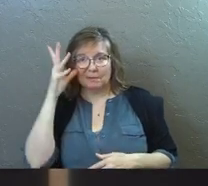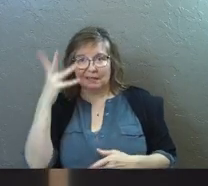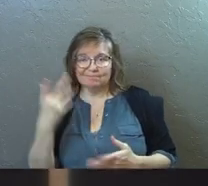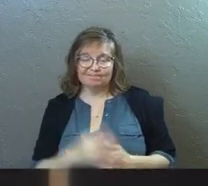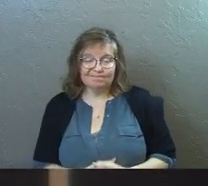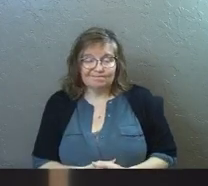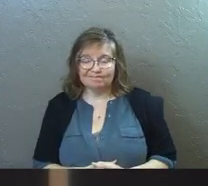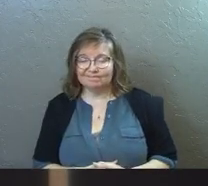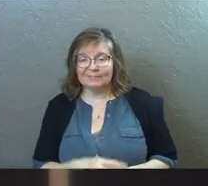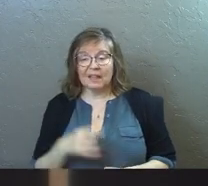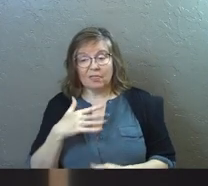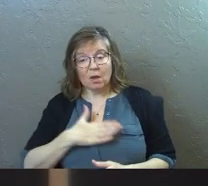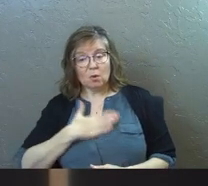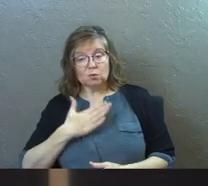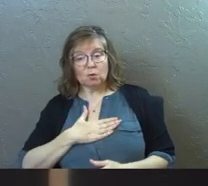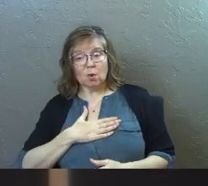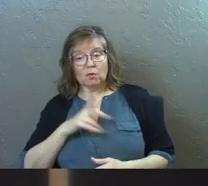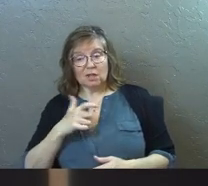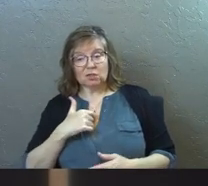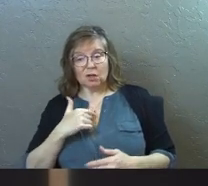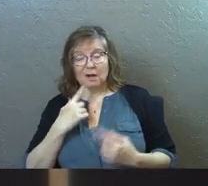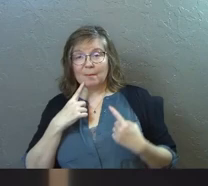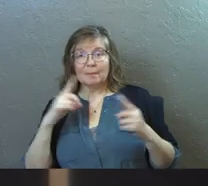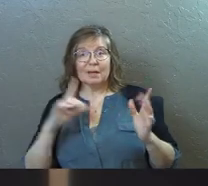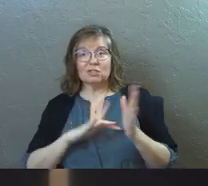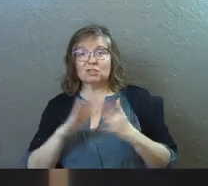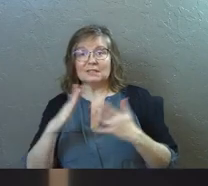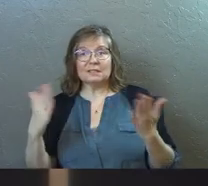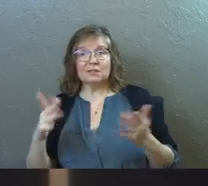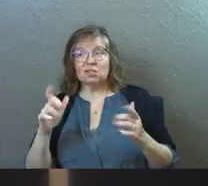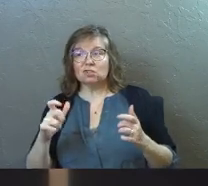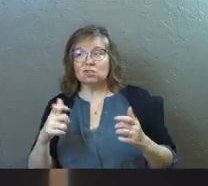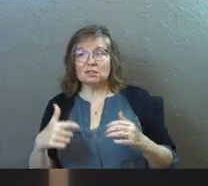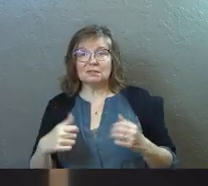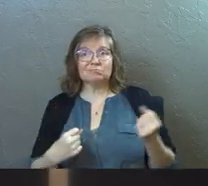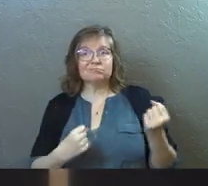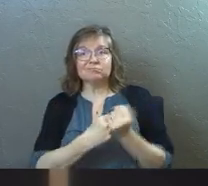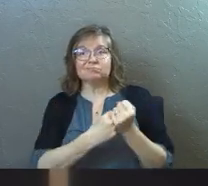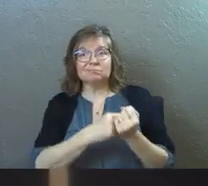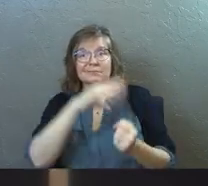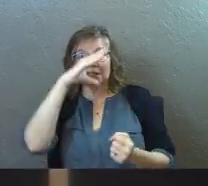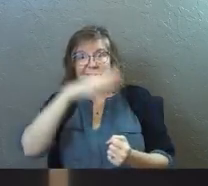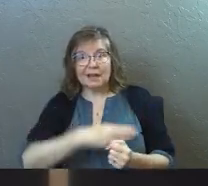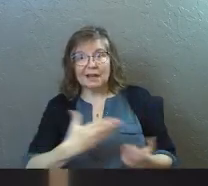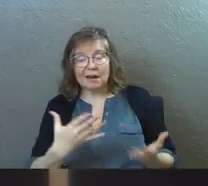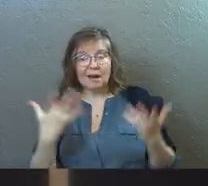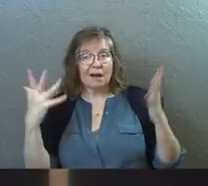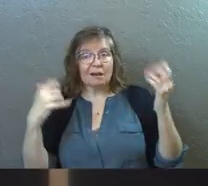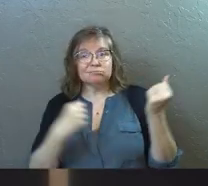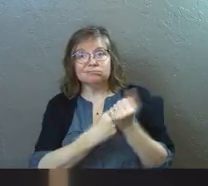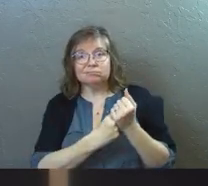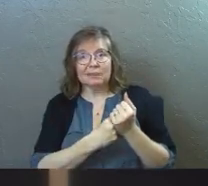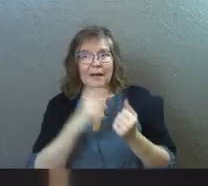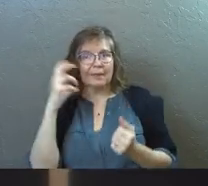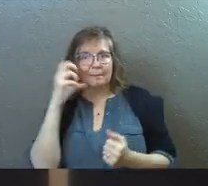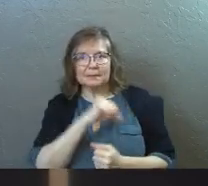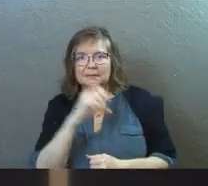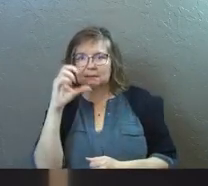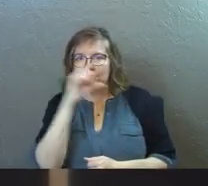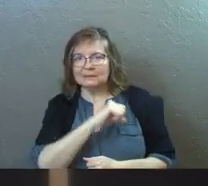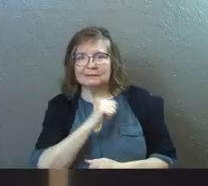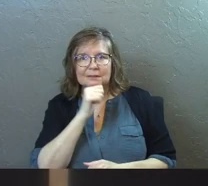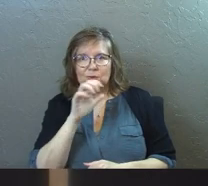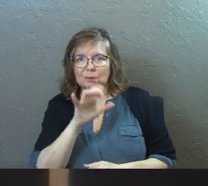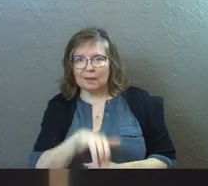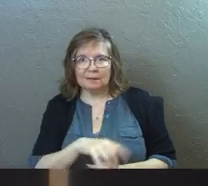I mean, again, their joy, they should have proclaimed Jesus here. They should have stood up for their son here and they miss all of that.